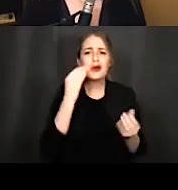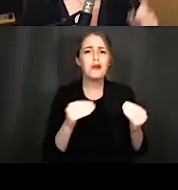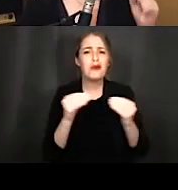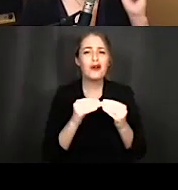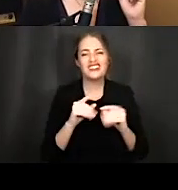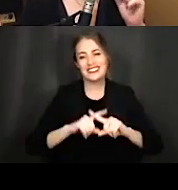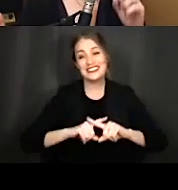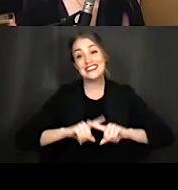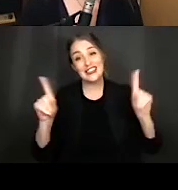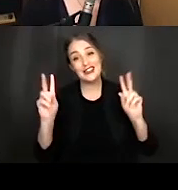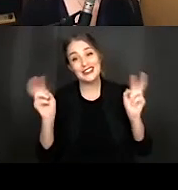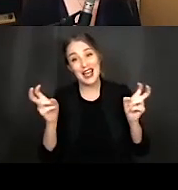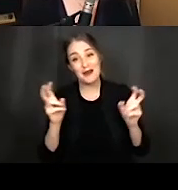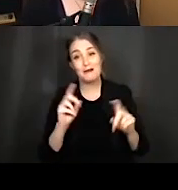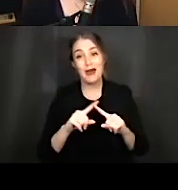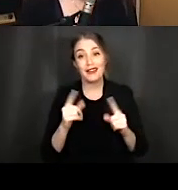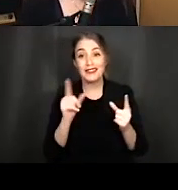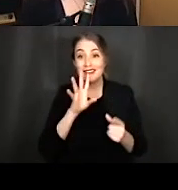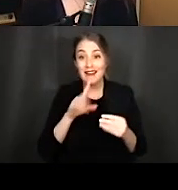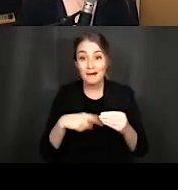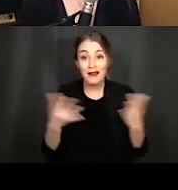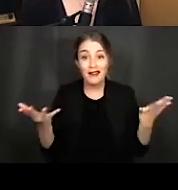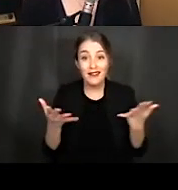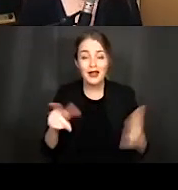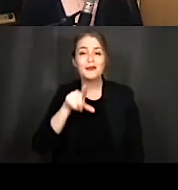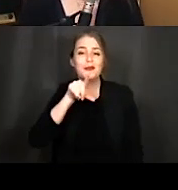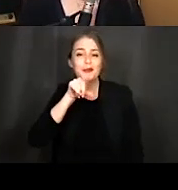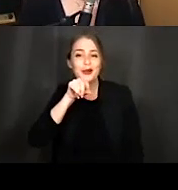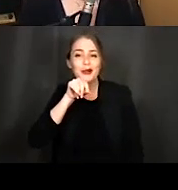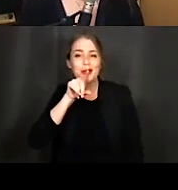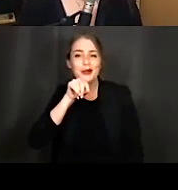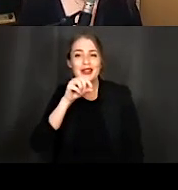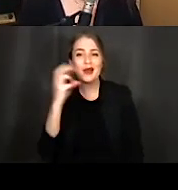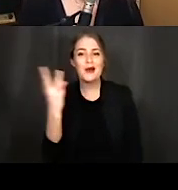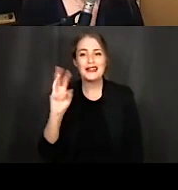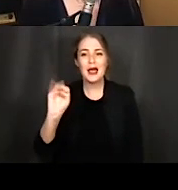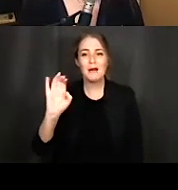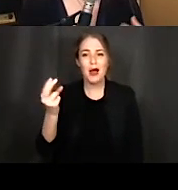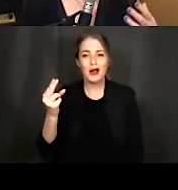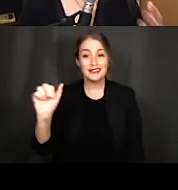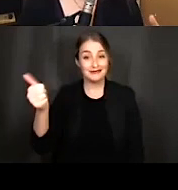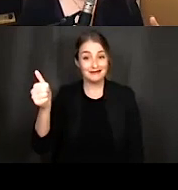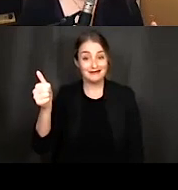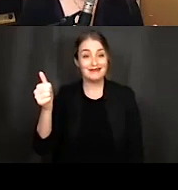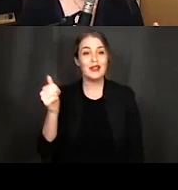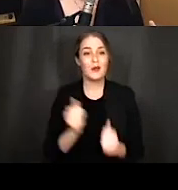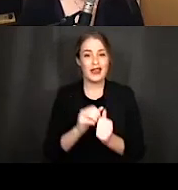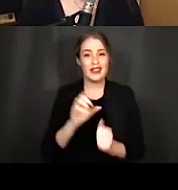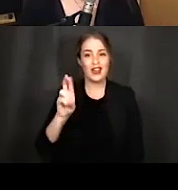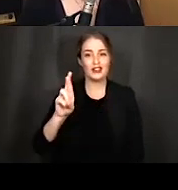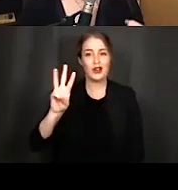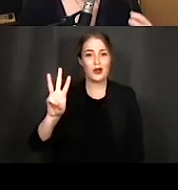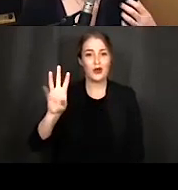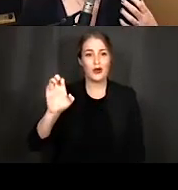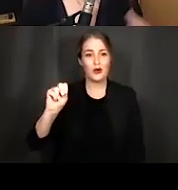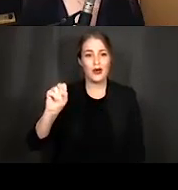topic but we're going to be talking about birds at our next event it's on wednesday march 10 and it's with dr wenfei tong